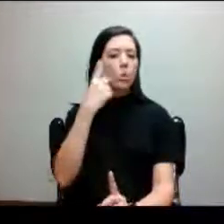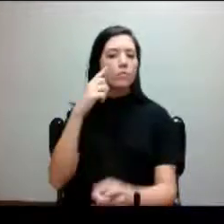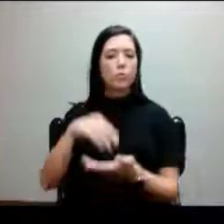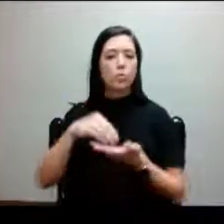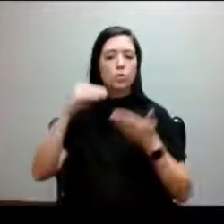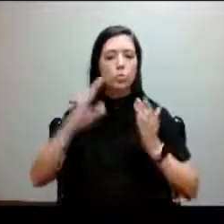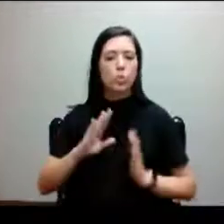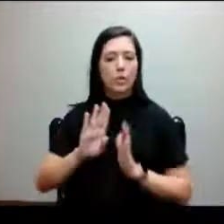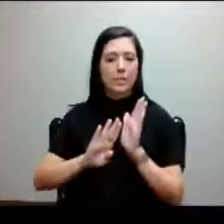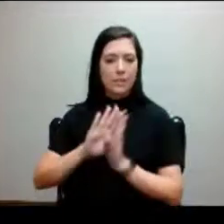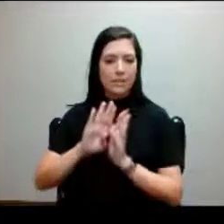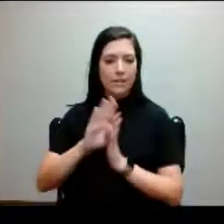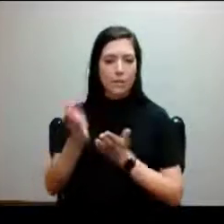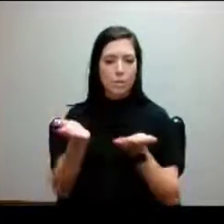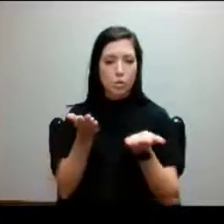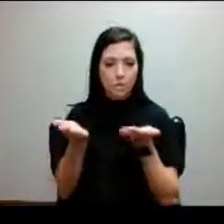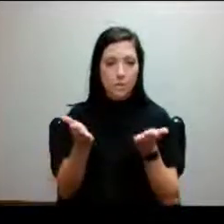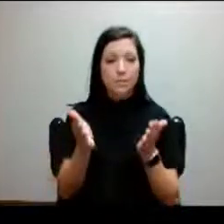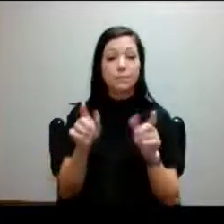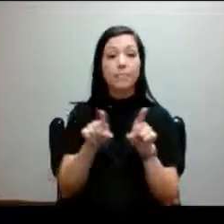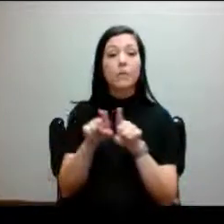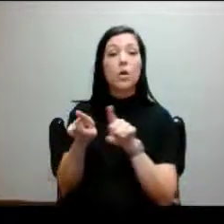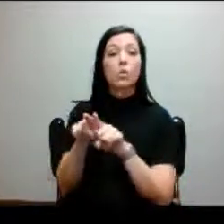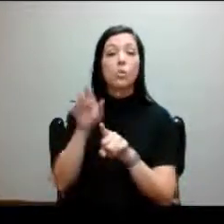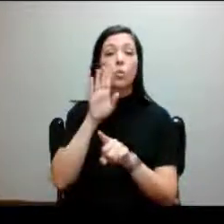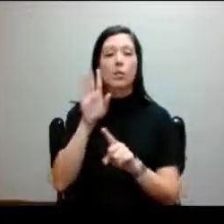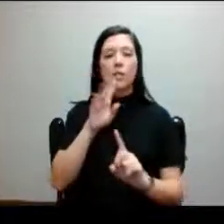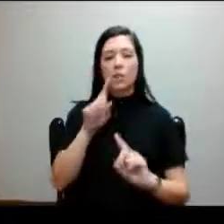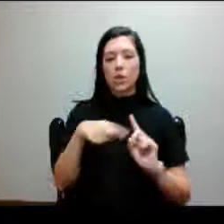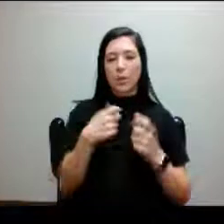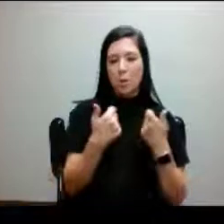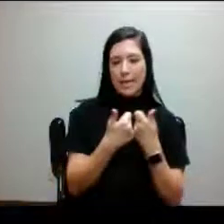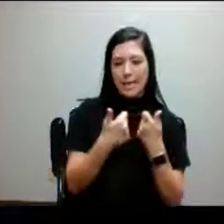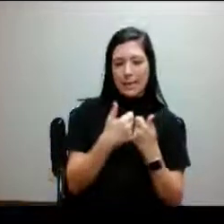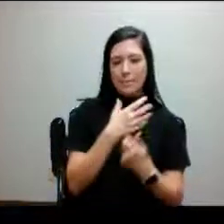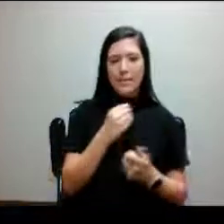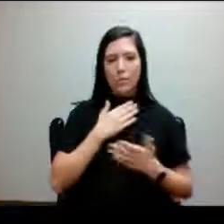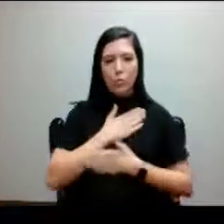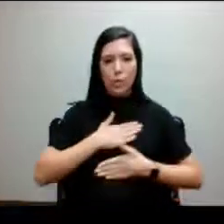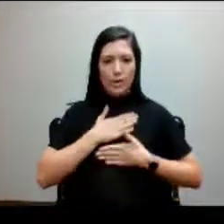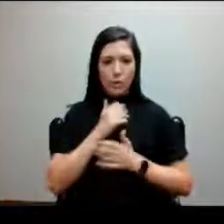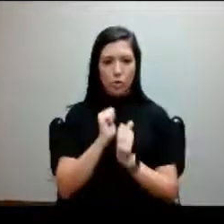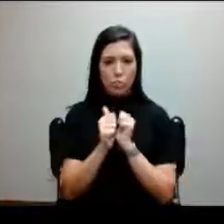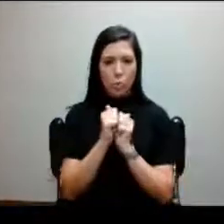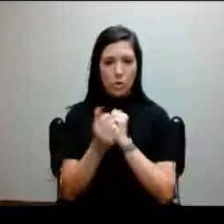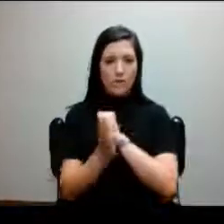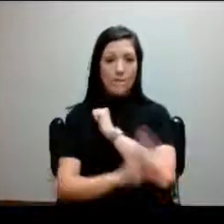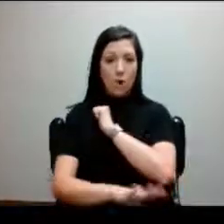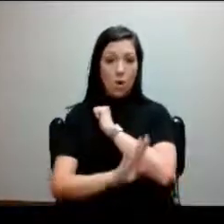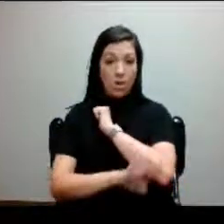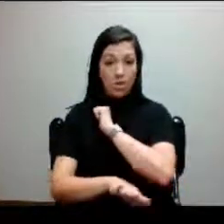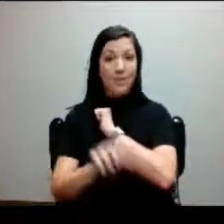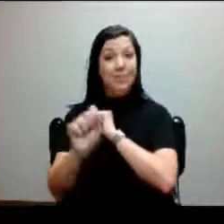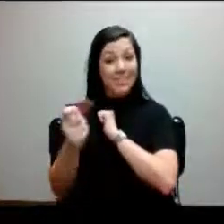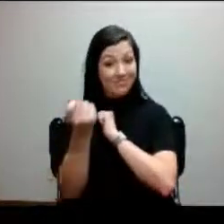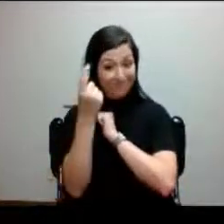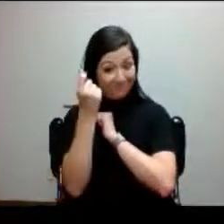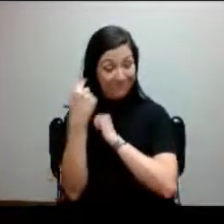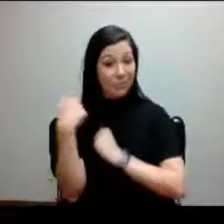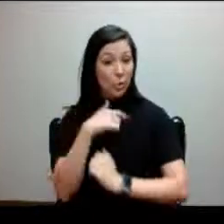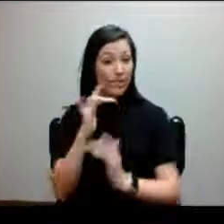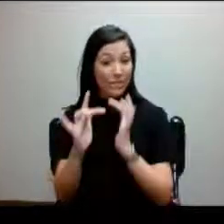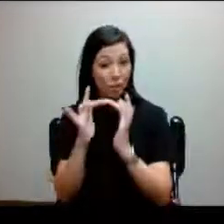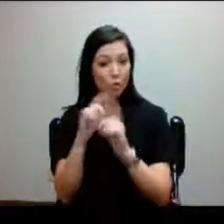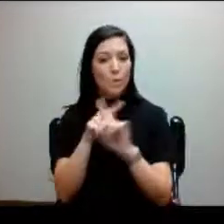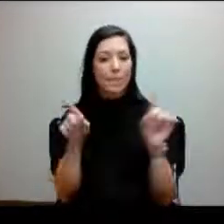we'll also just let you know that we'll be introducing gaming and recreational sports in the fall semester. And yes, I know we are virtual, but we're going to make